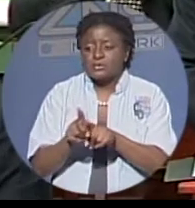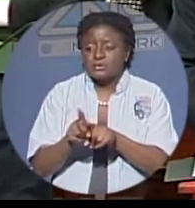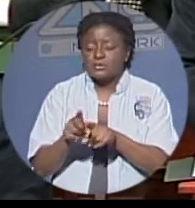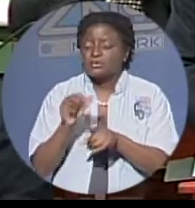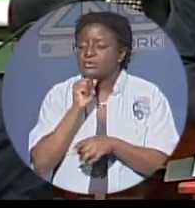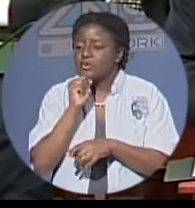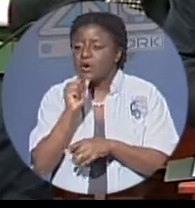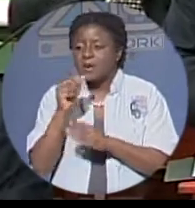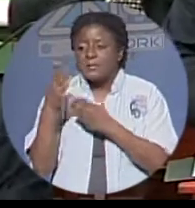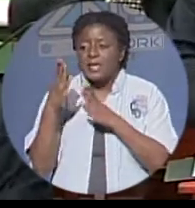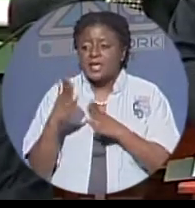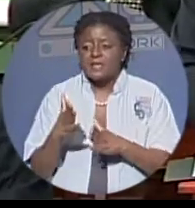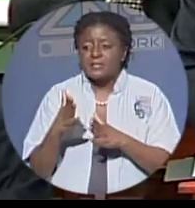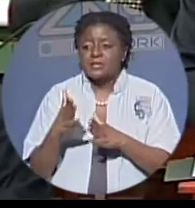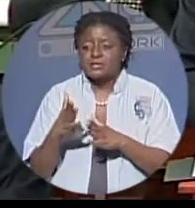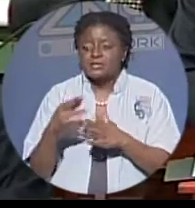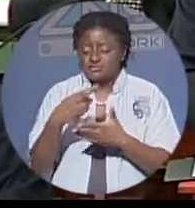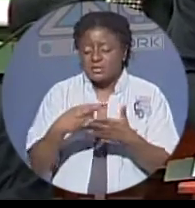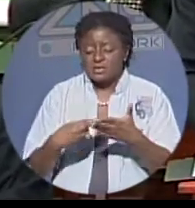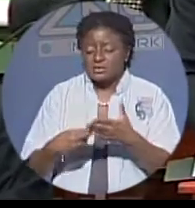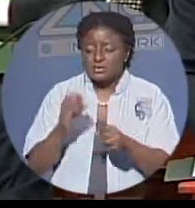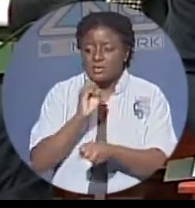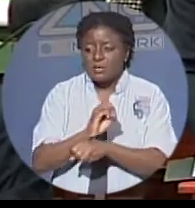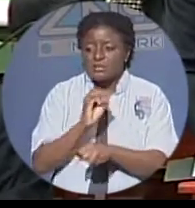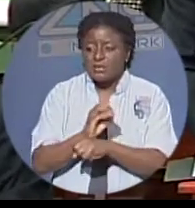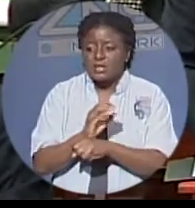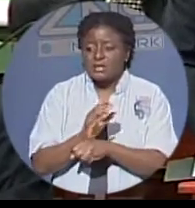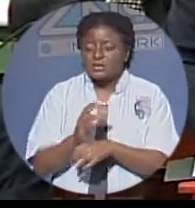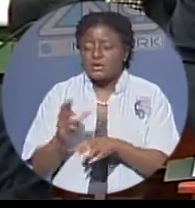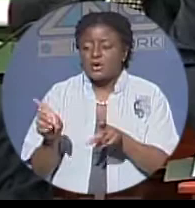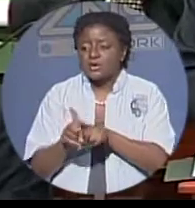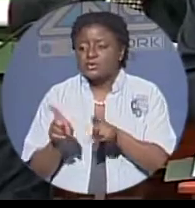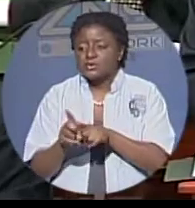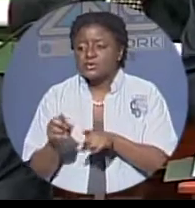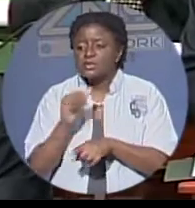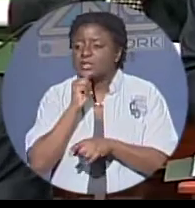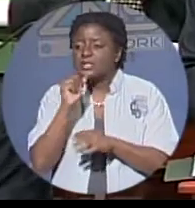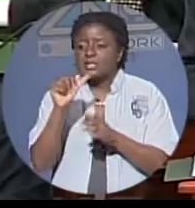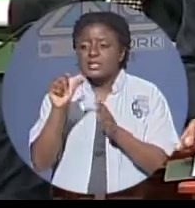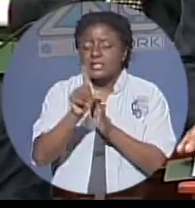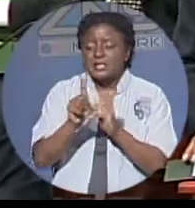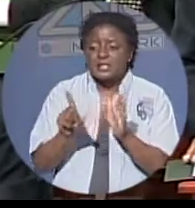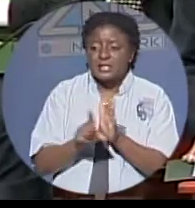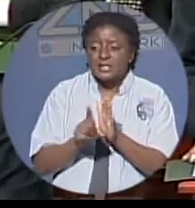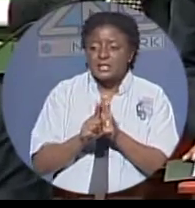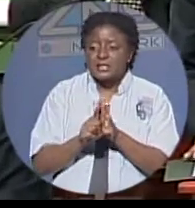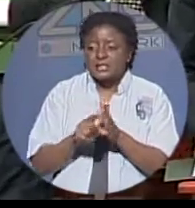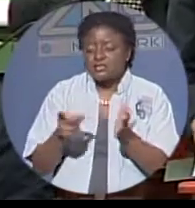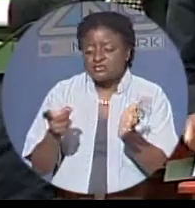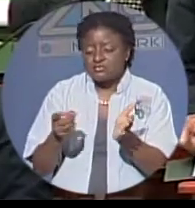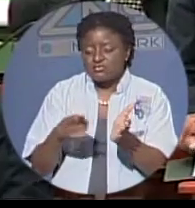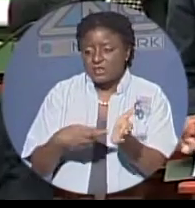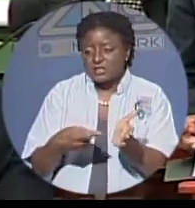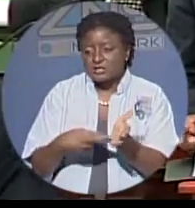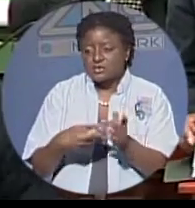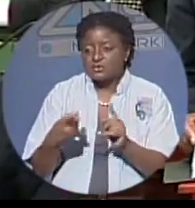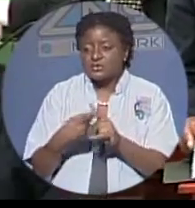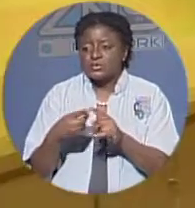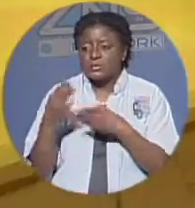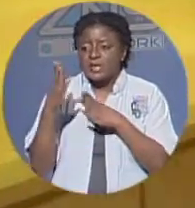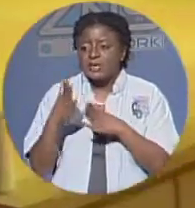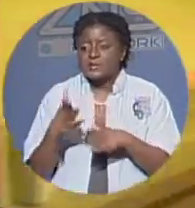registered operators also illegally subleased to bahamians and non